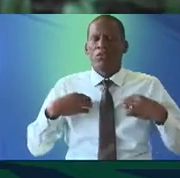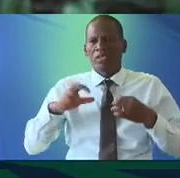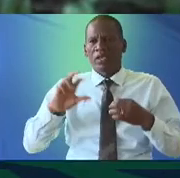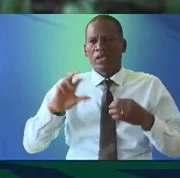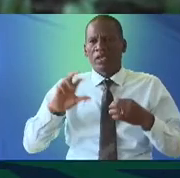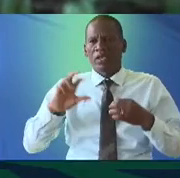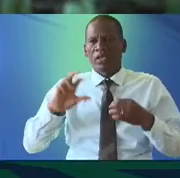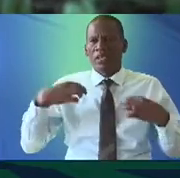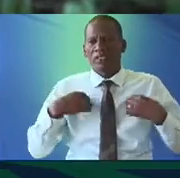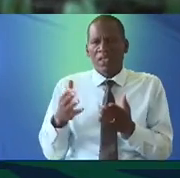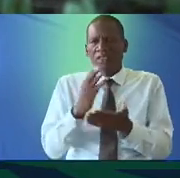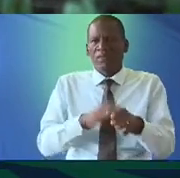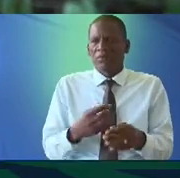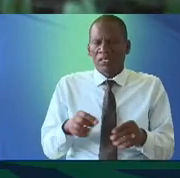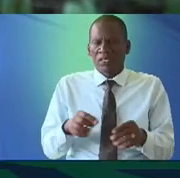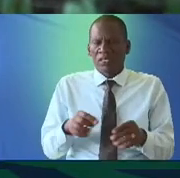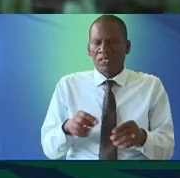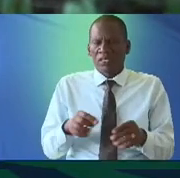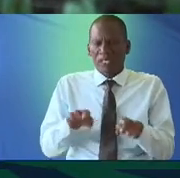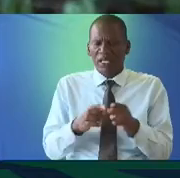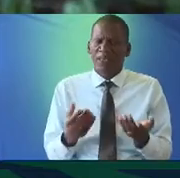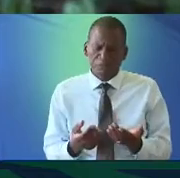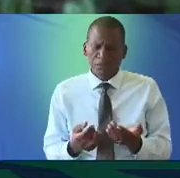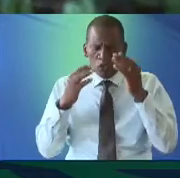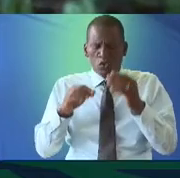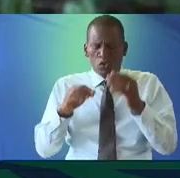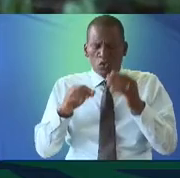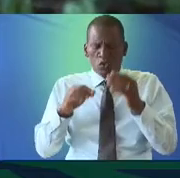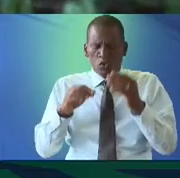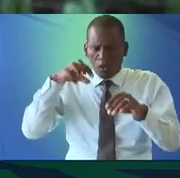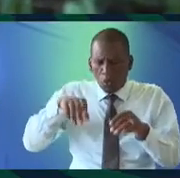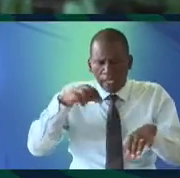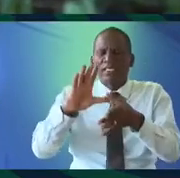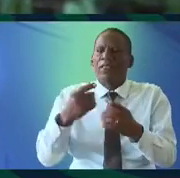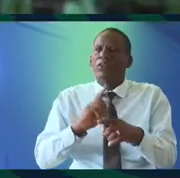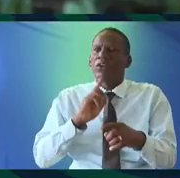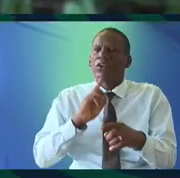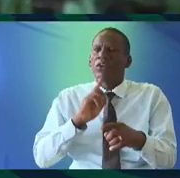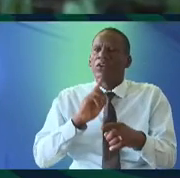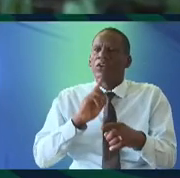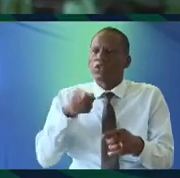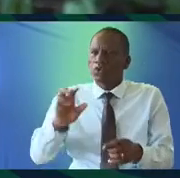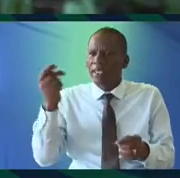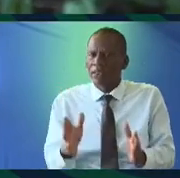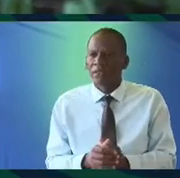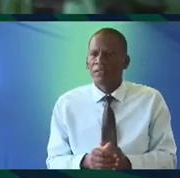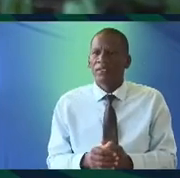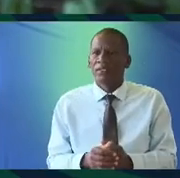it's kind of holding that space so sometimes you'll be like walking in like a random street in Germany and you're like yeah you're a Kenyan